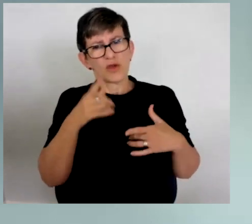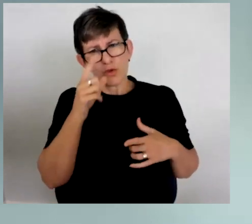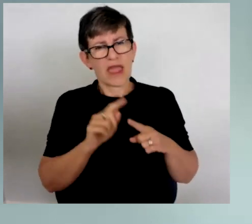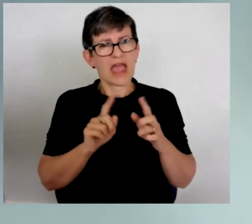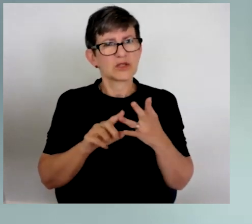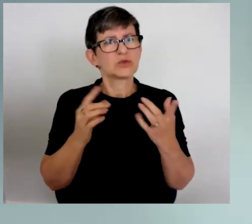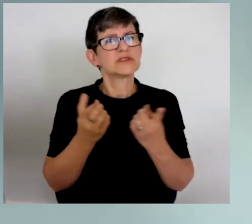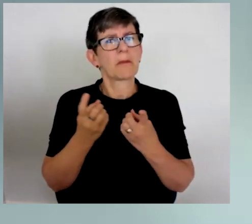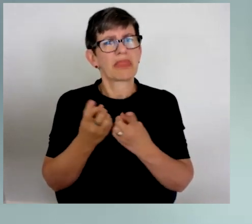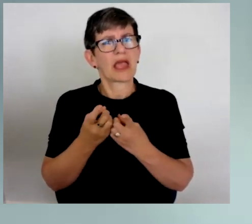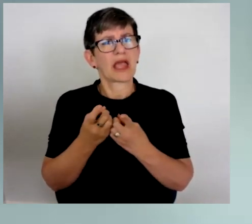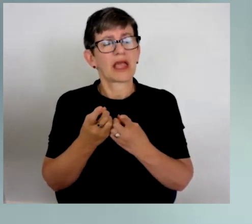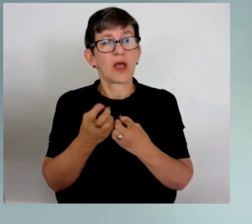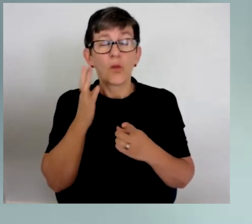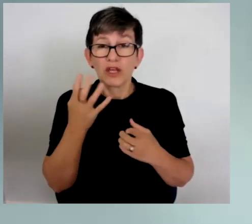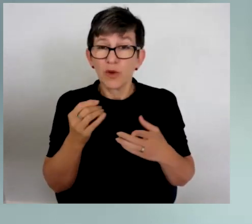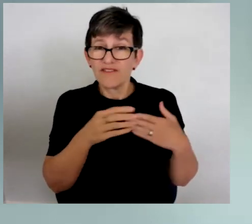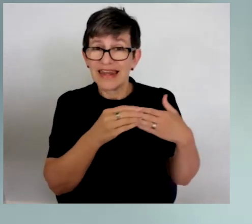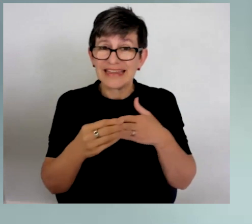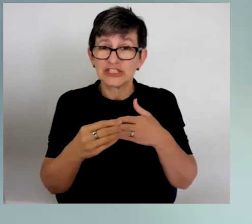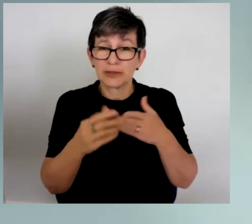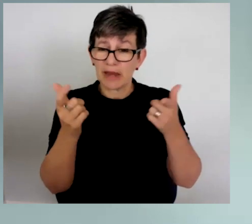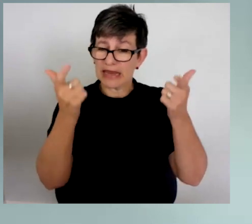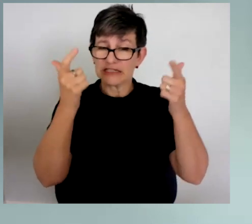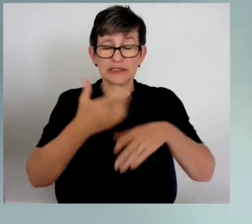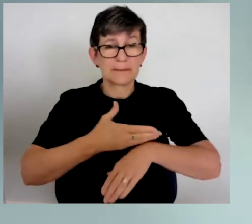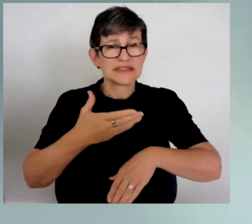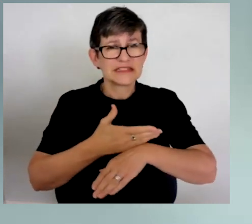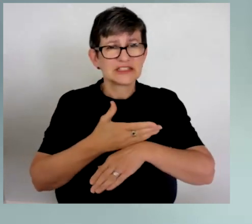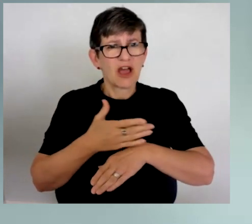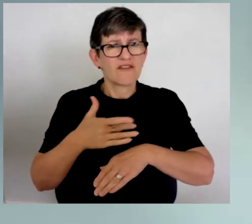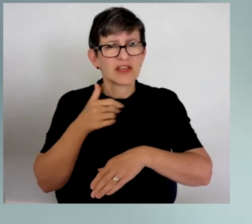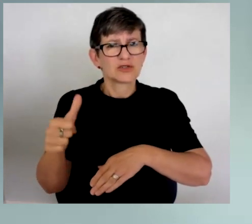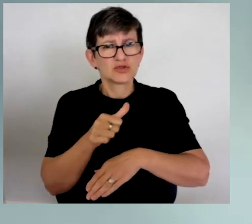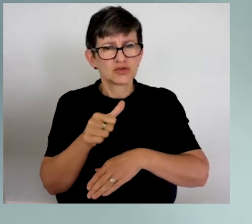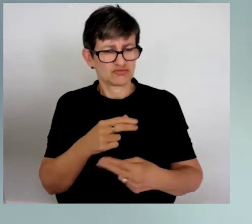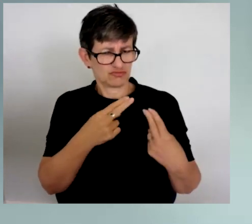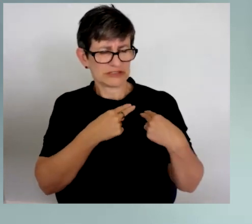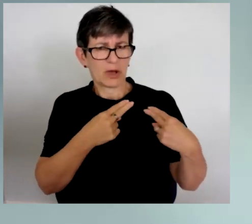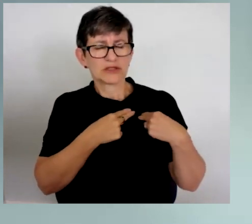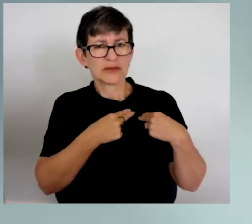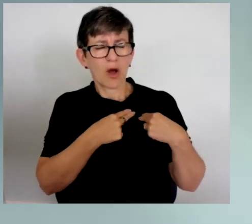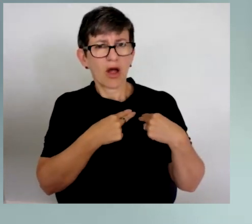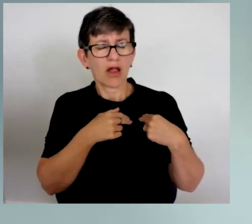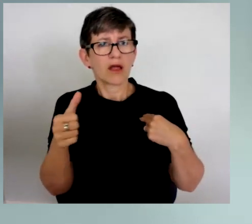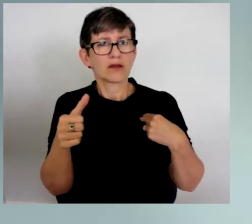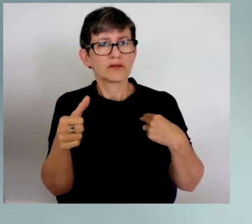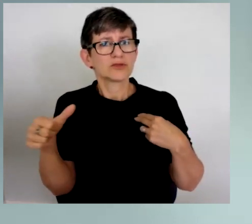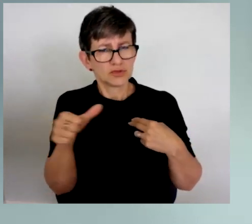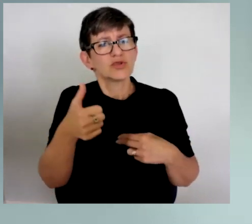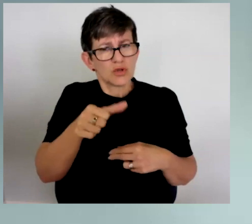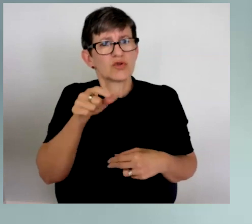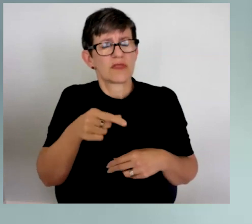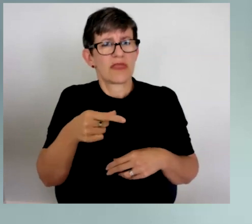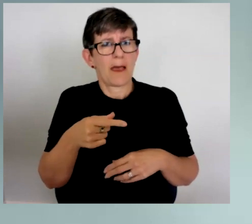when you hold a position of leadership, it really is incumbent upon you to use that position